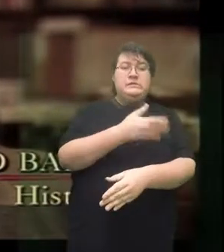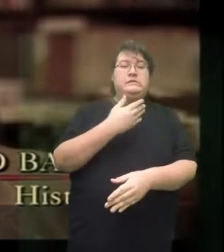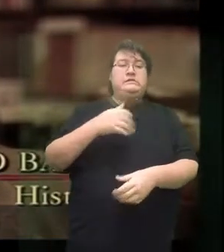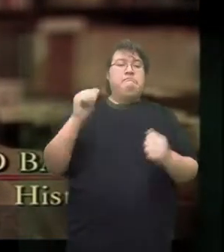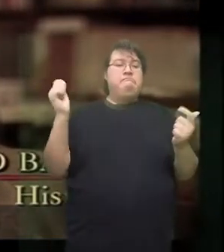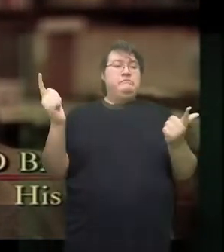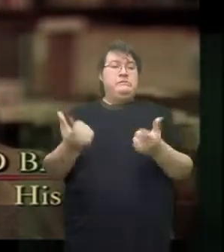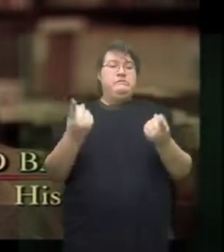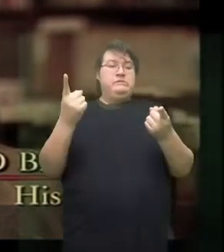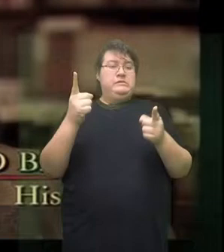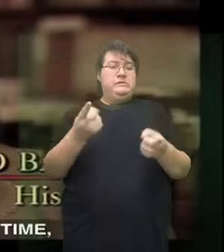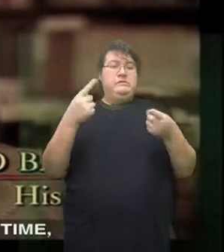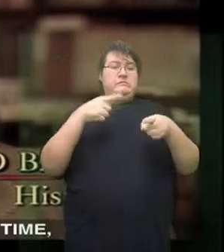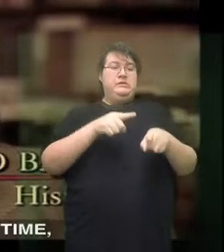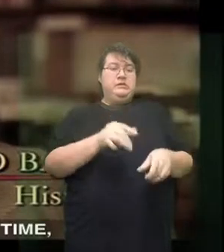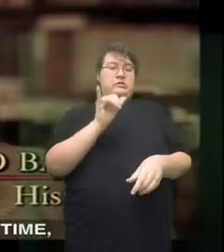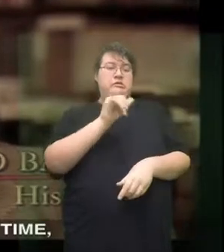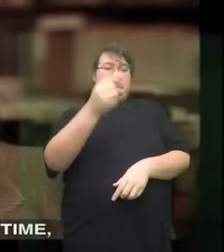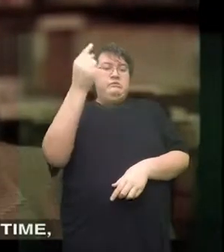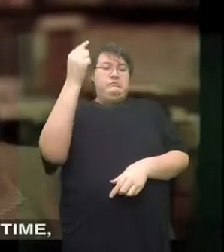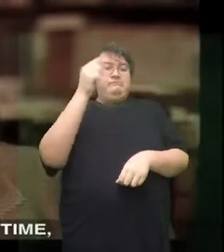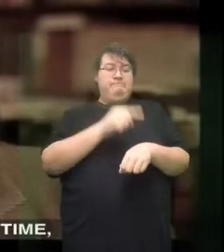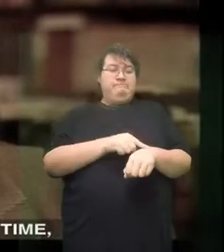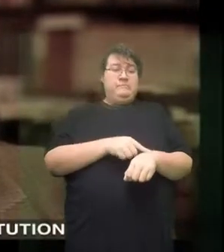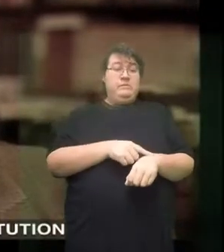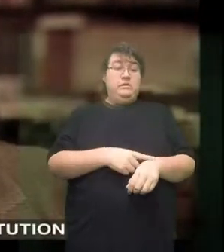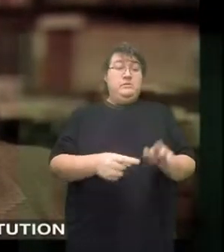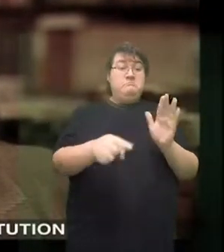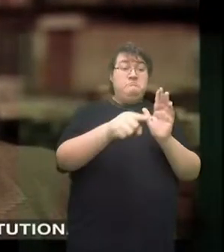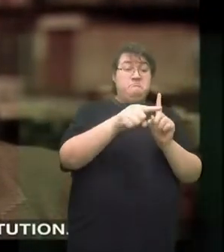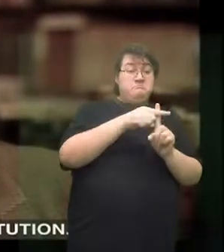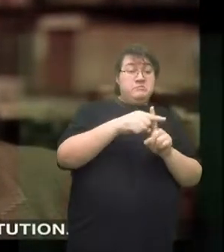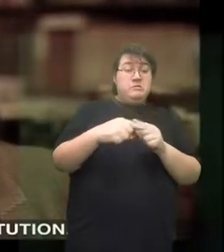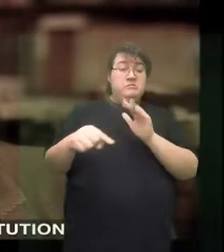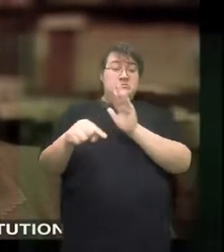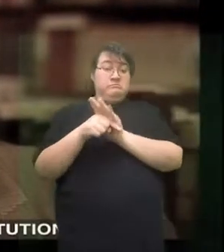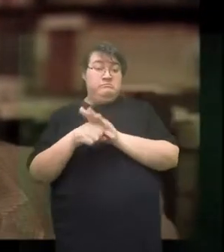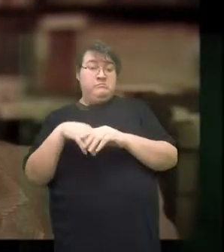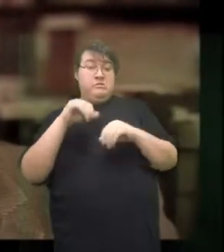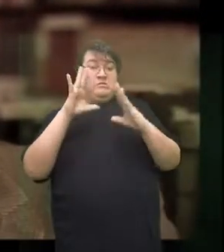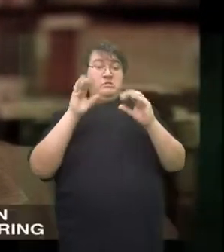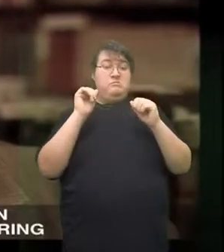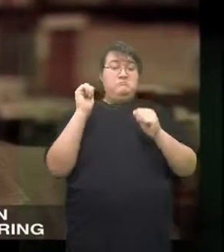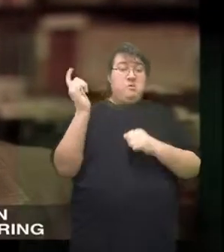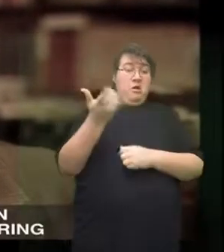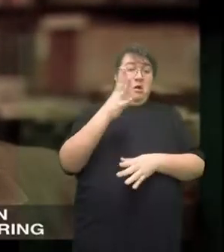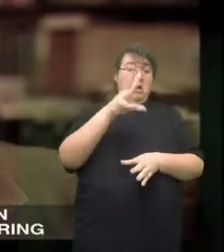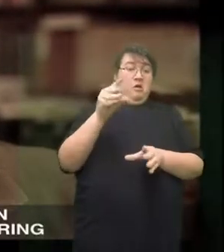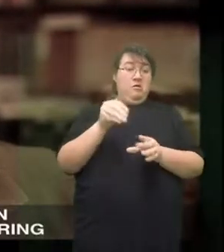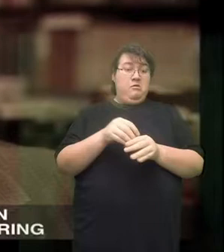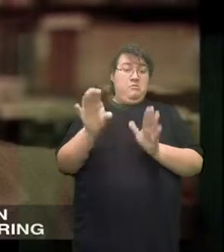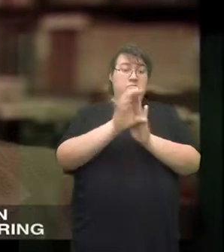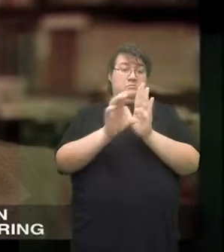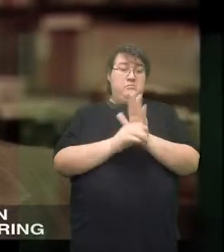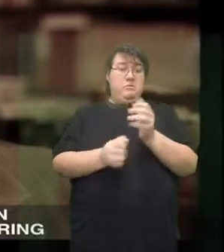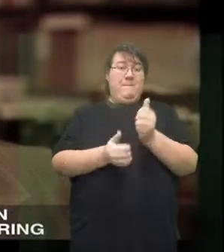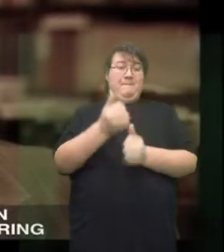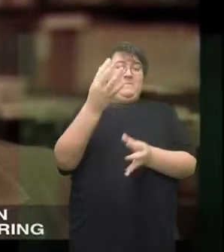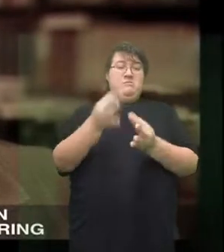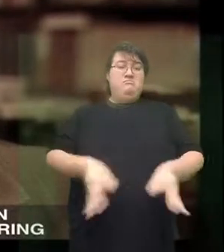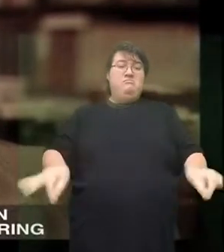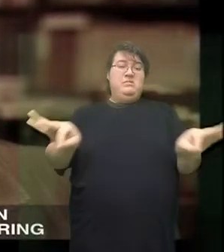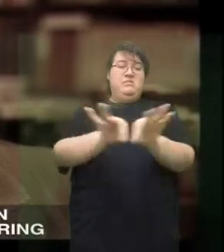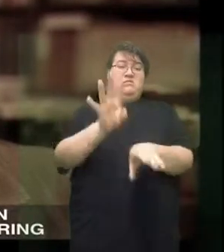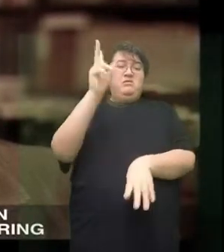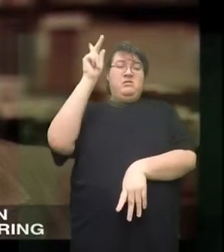songs, everything under the sun during that period of time pro and con the Constitution. It's, in my estimation, the